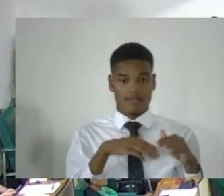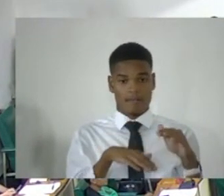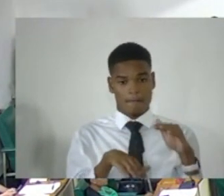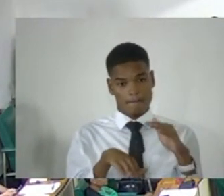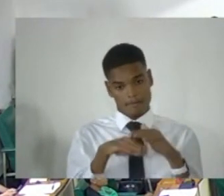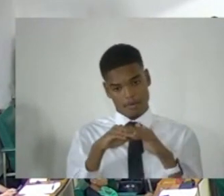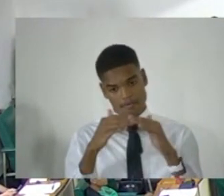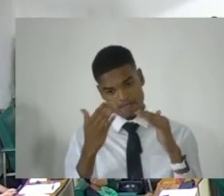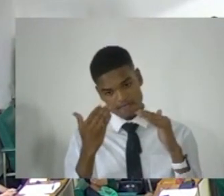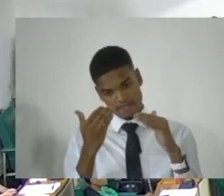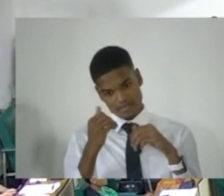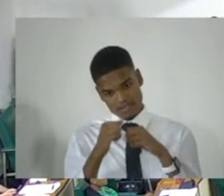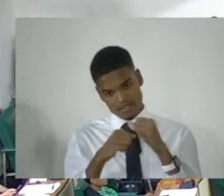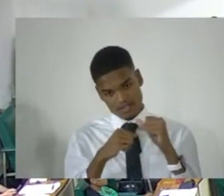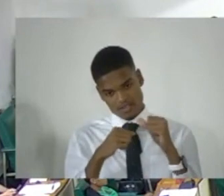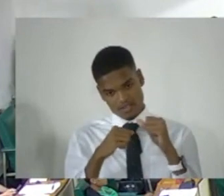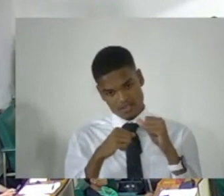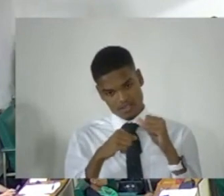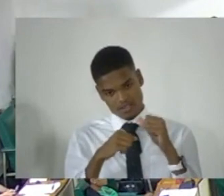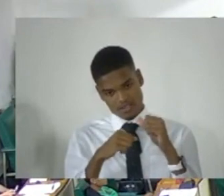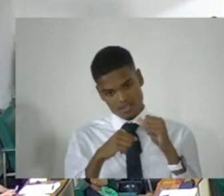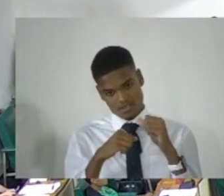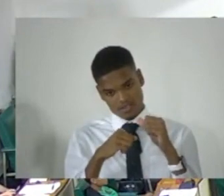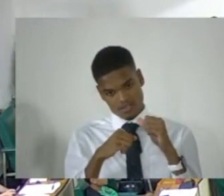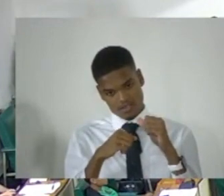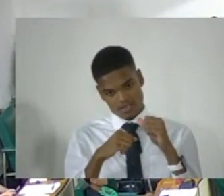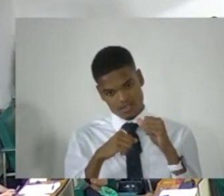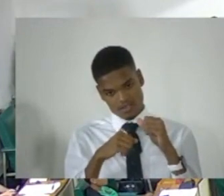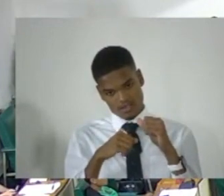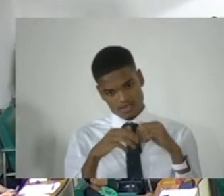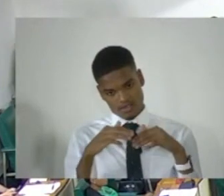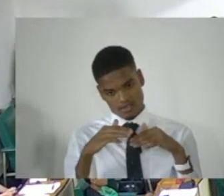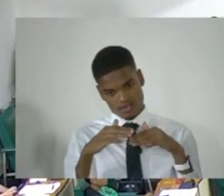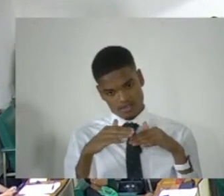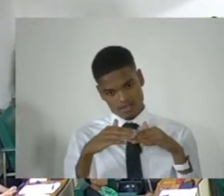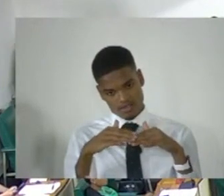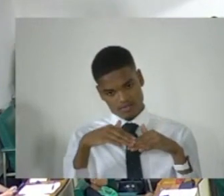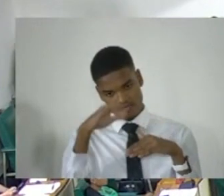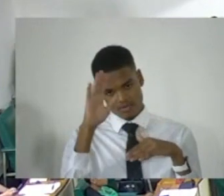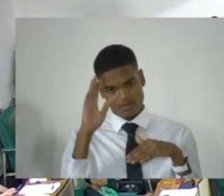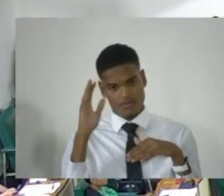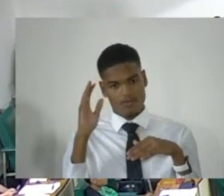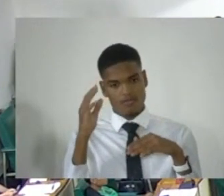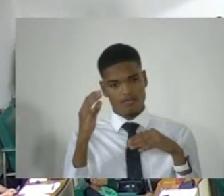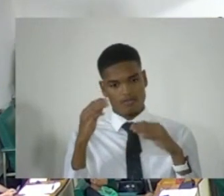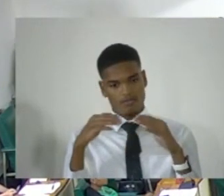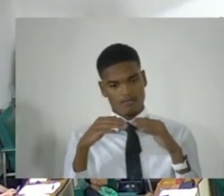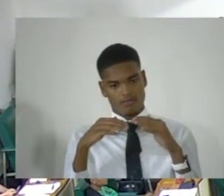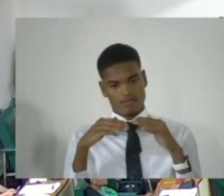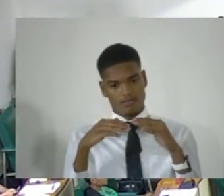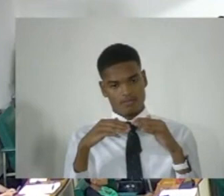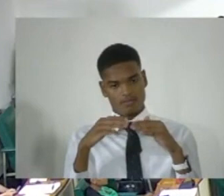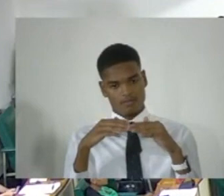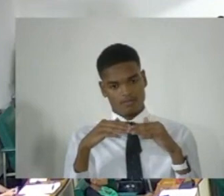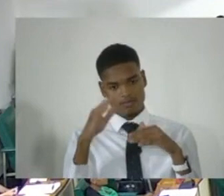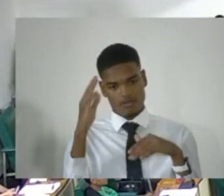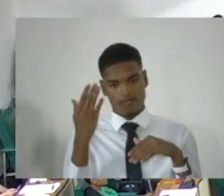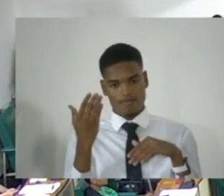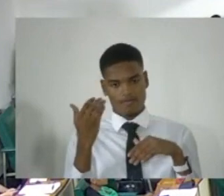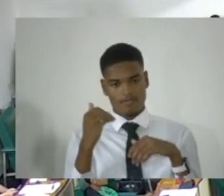I think it still does, actually, of 15 years. So, the idea of a prescribed minimum